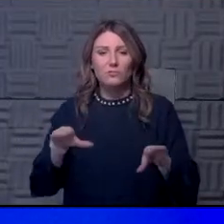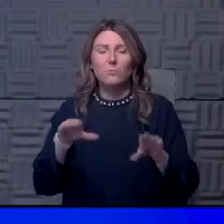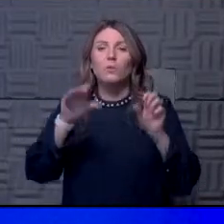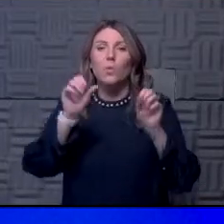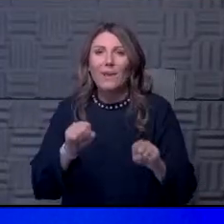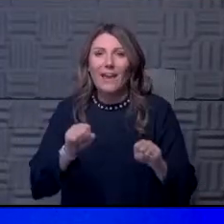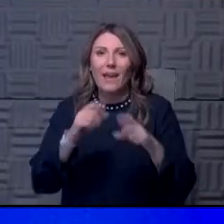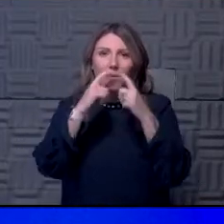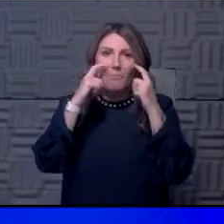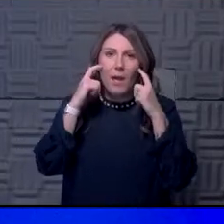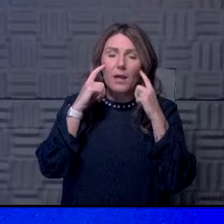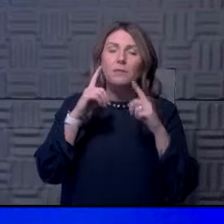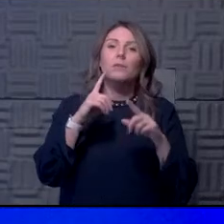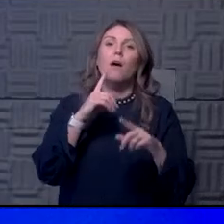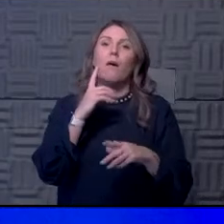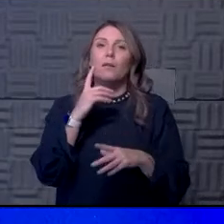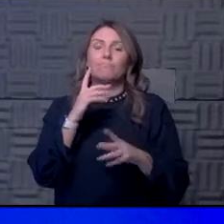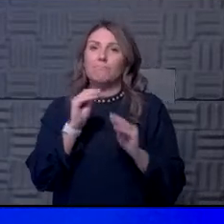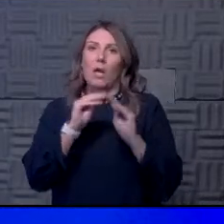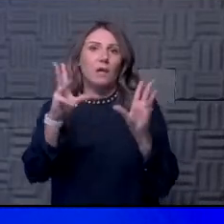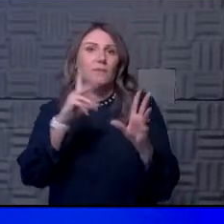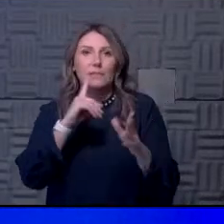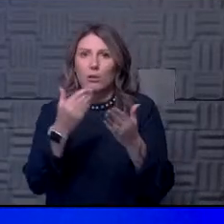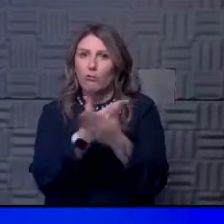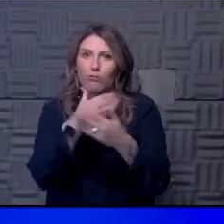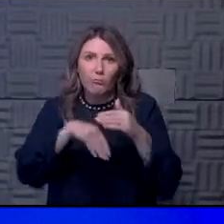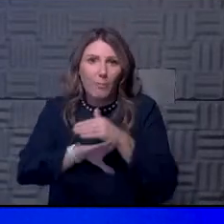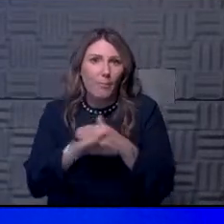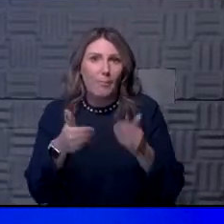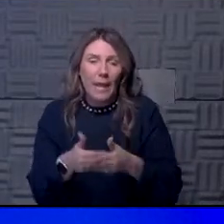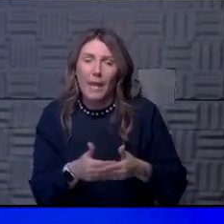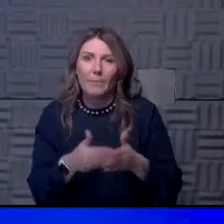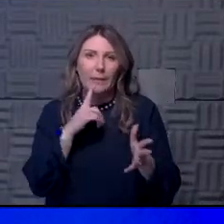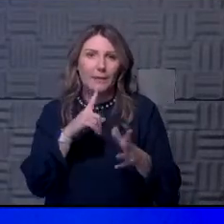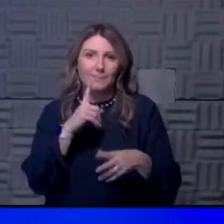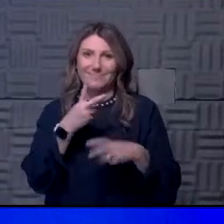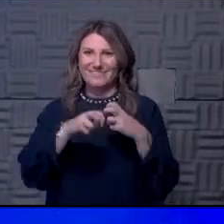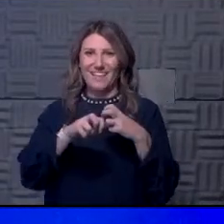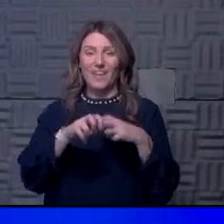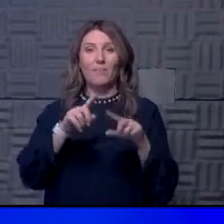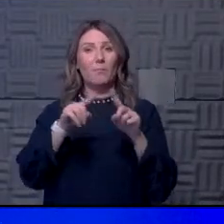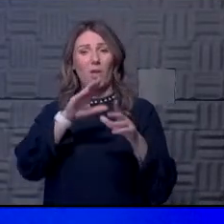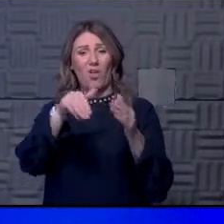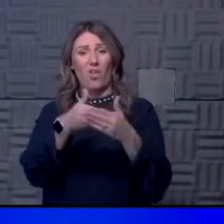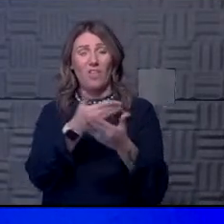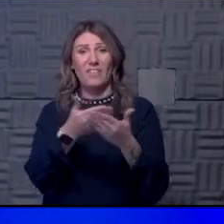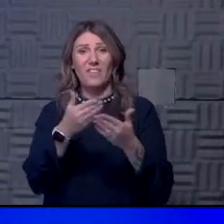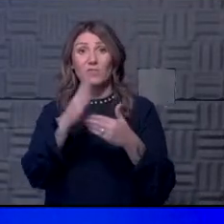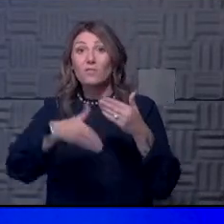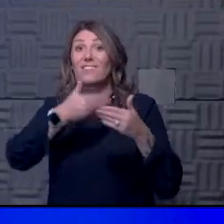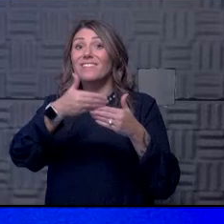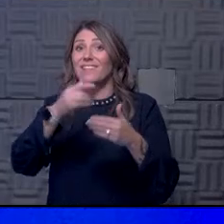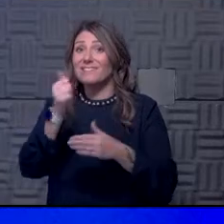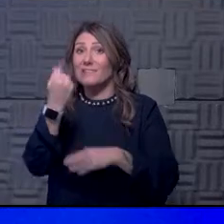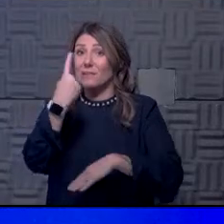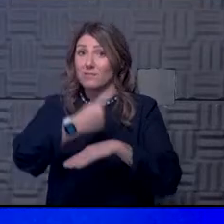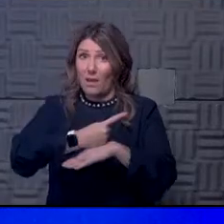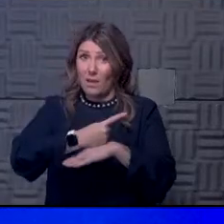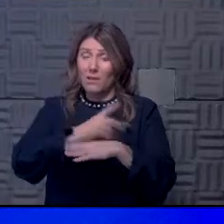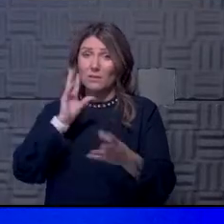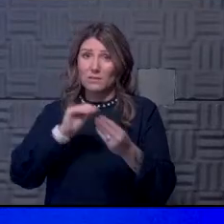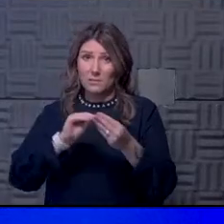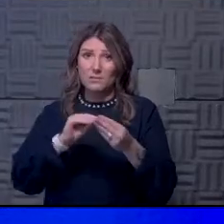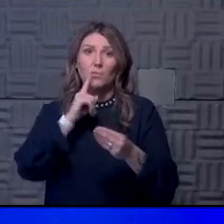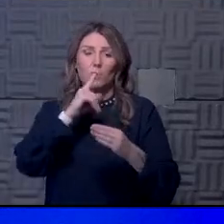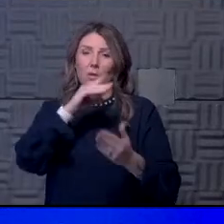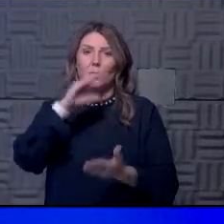mask. Obviously for the newborn, that's going to be difficult, but if you can do all those things, um, for the next 10 days, you're going to reduce your risk of